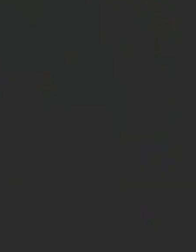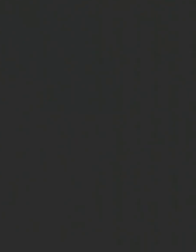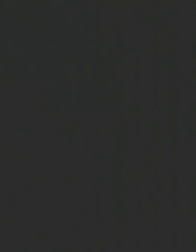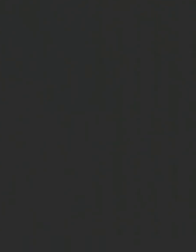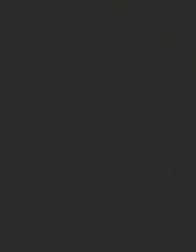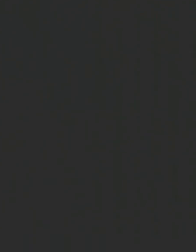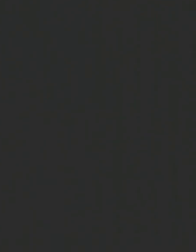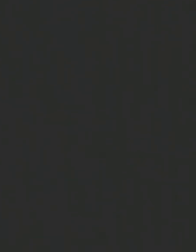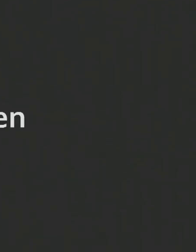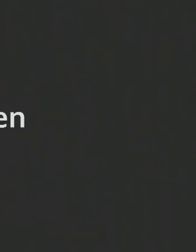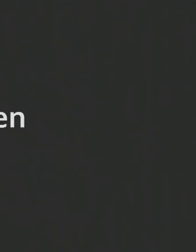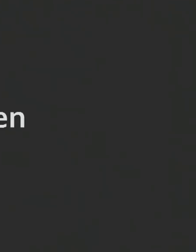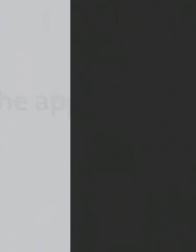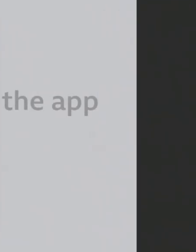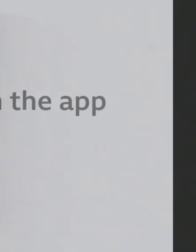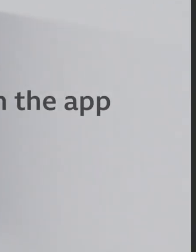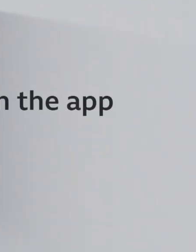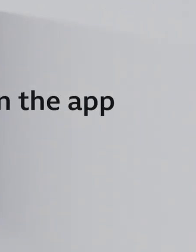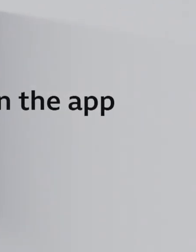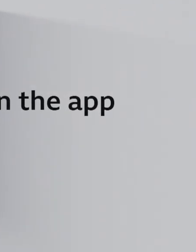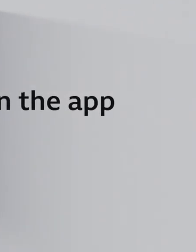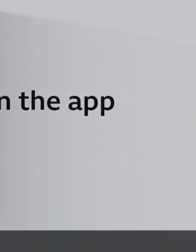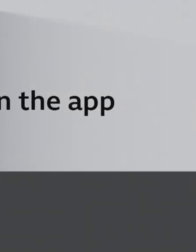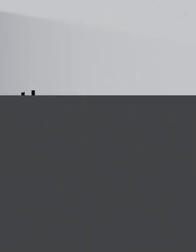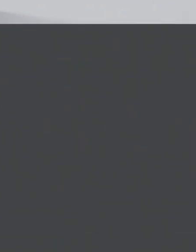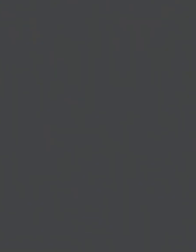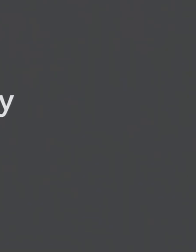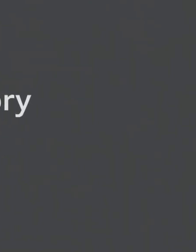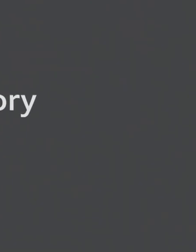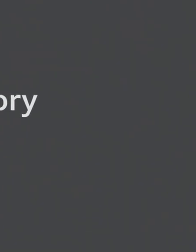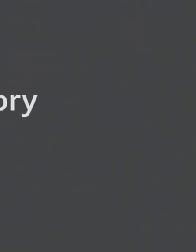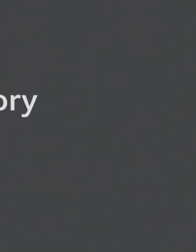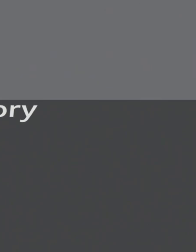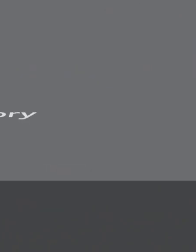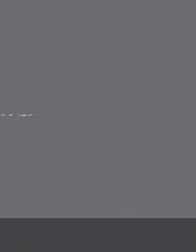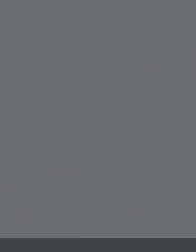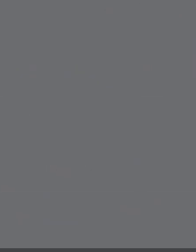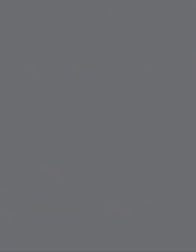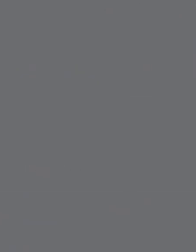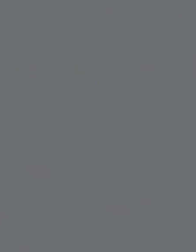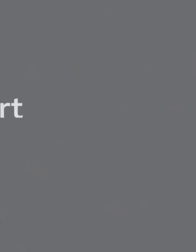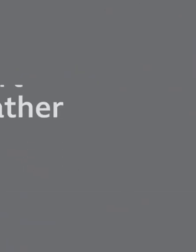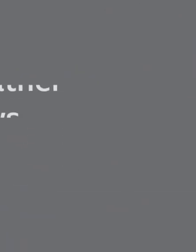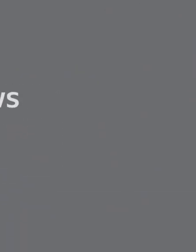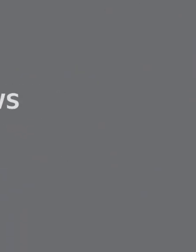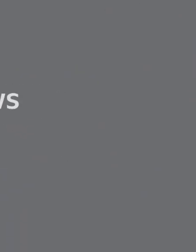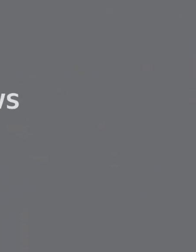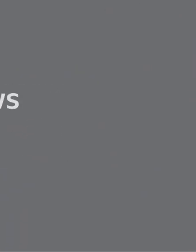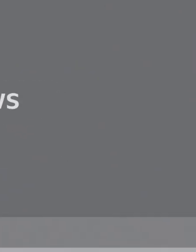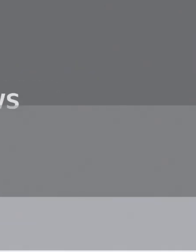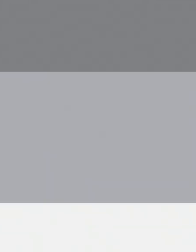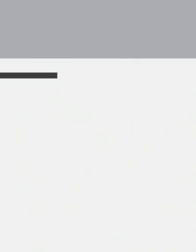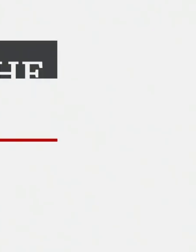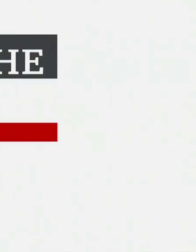See the headlines as they happen and watch BBC News live in the app and get the full story with bbc.co.uk